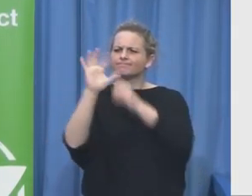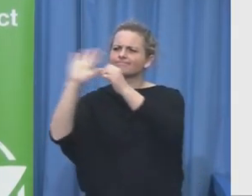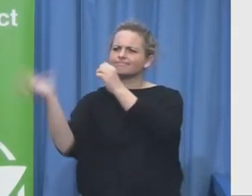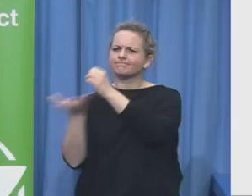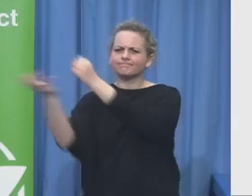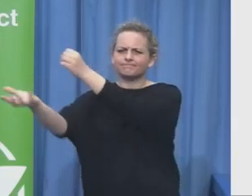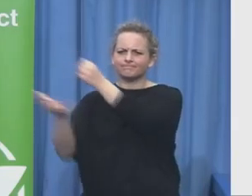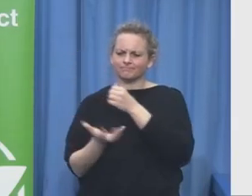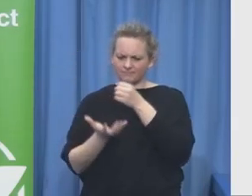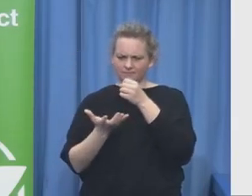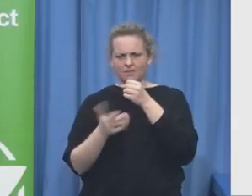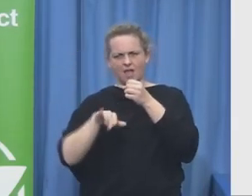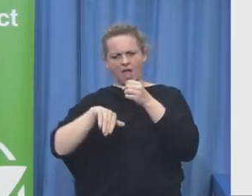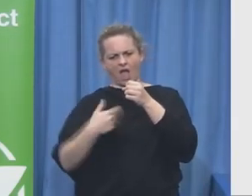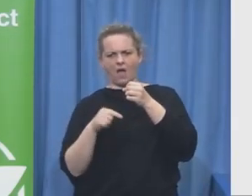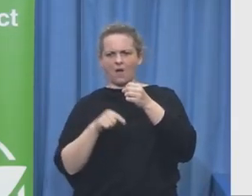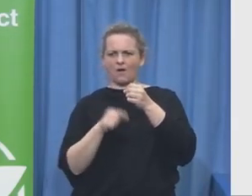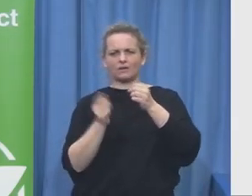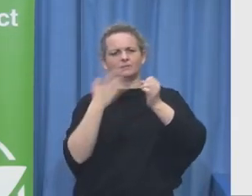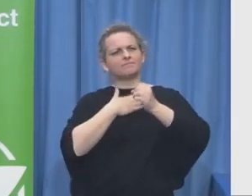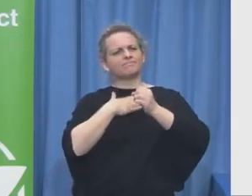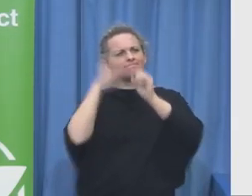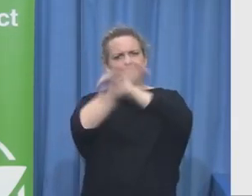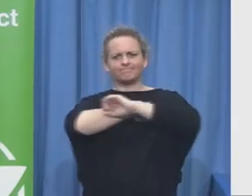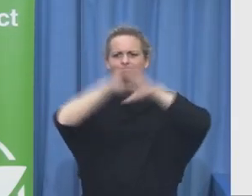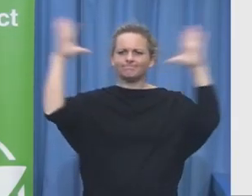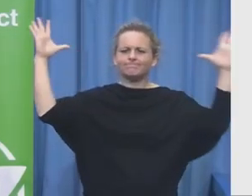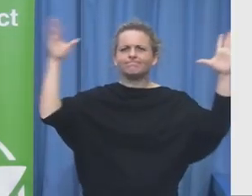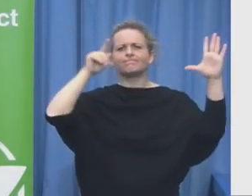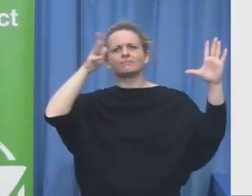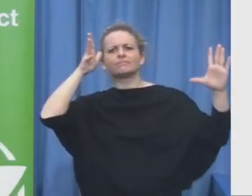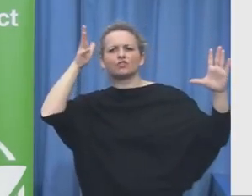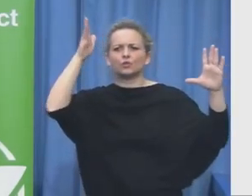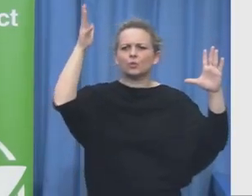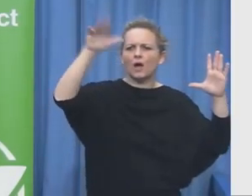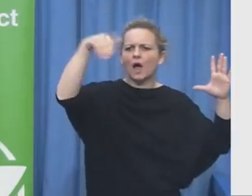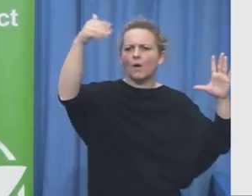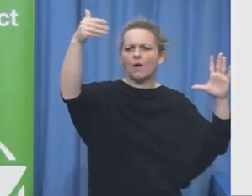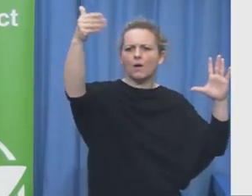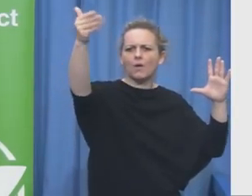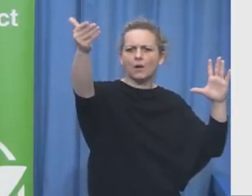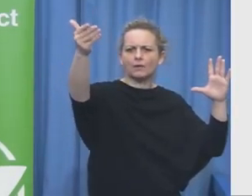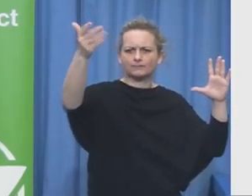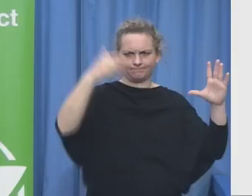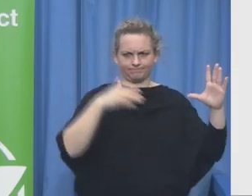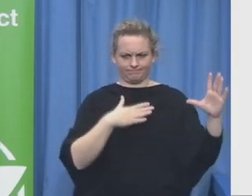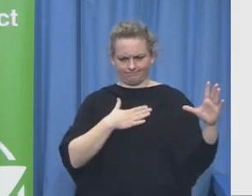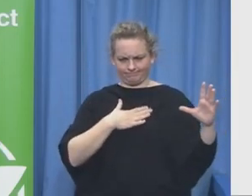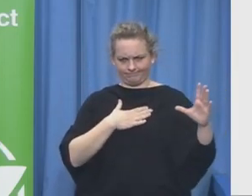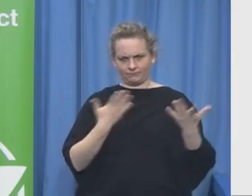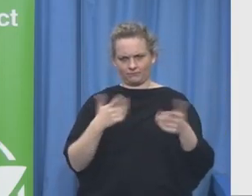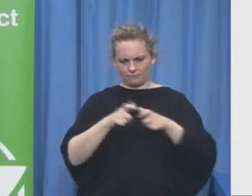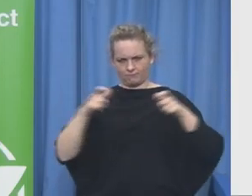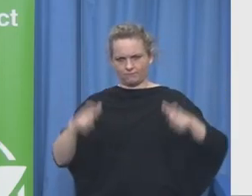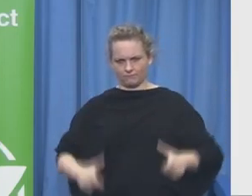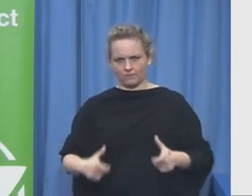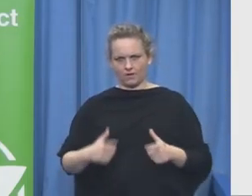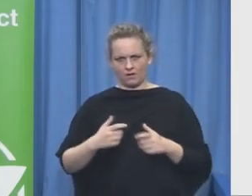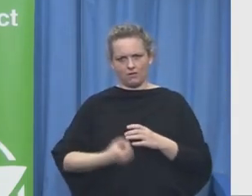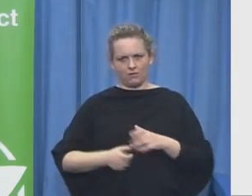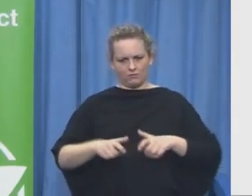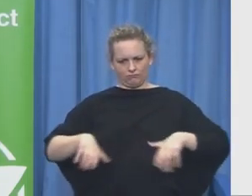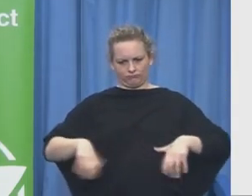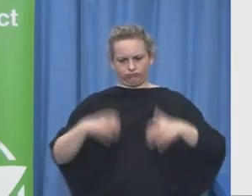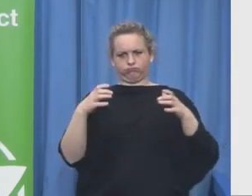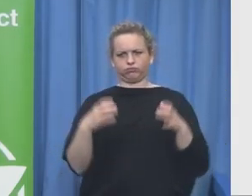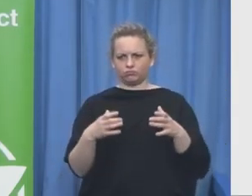that whatever you start will remain and stay there for the long run after you stop funding. So one of the ways to make it